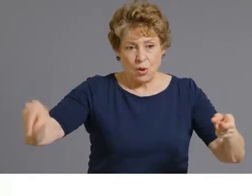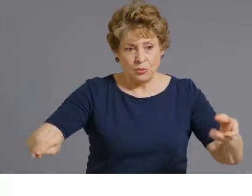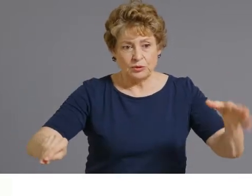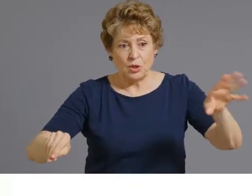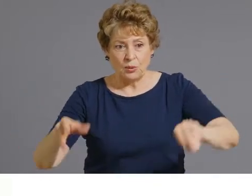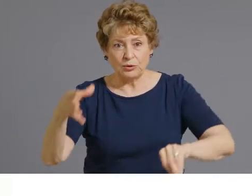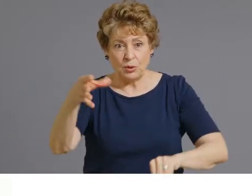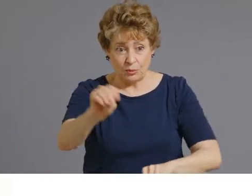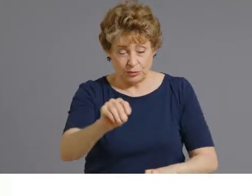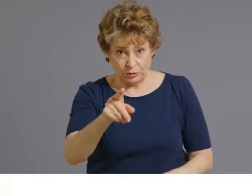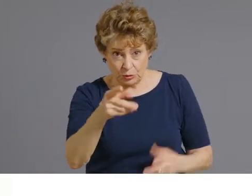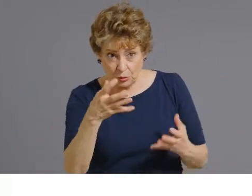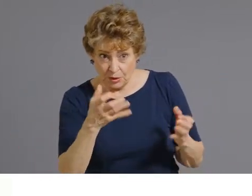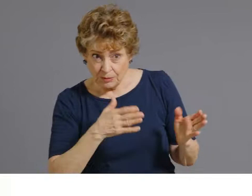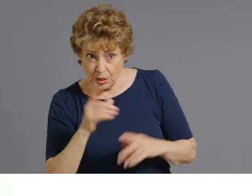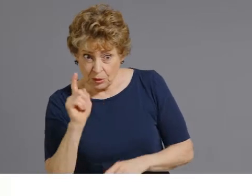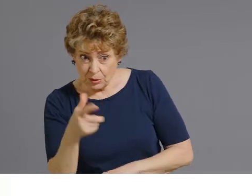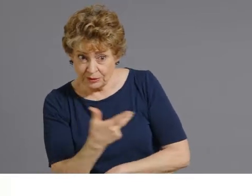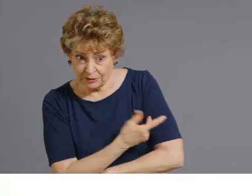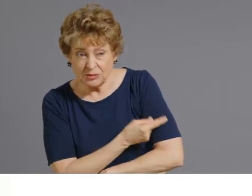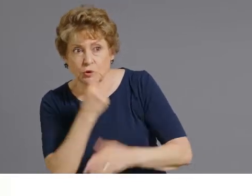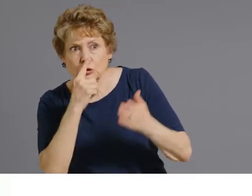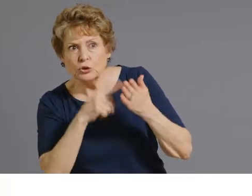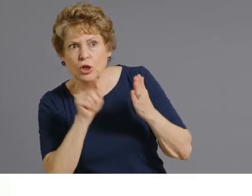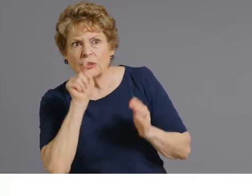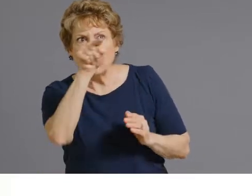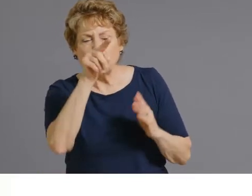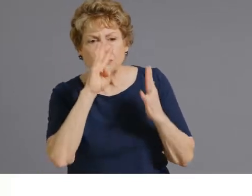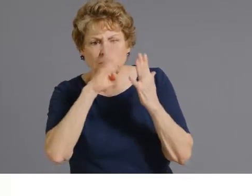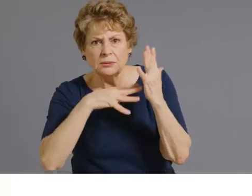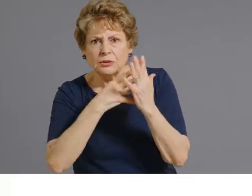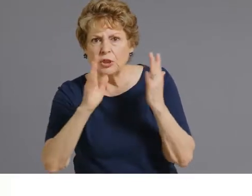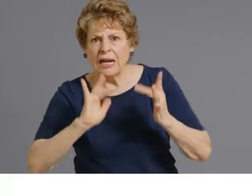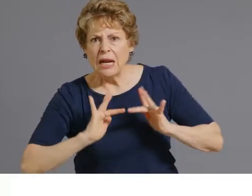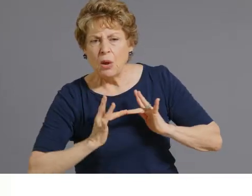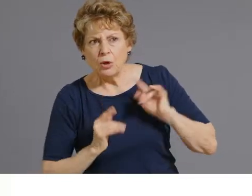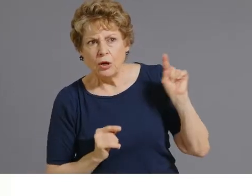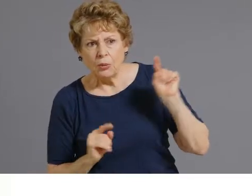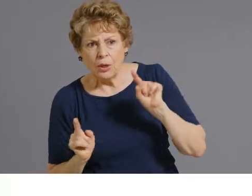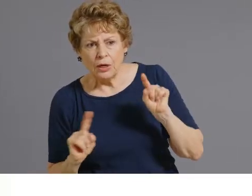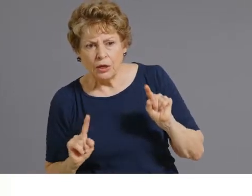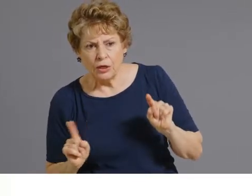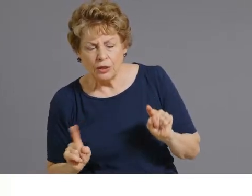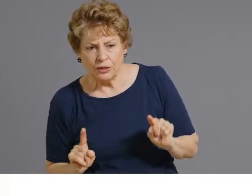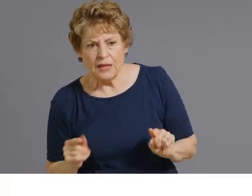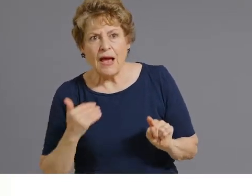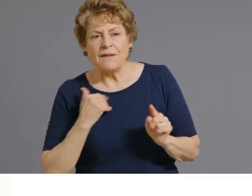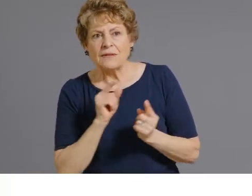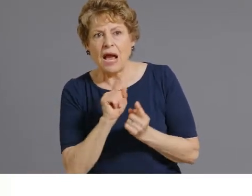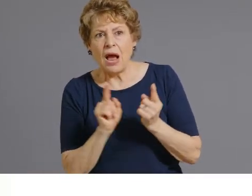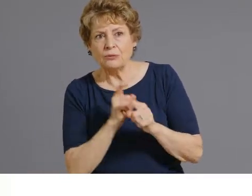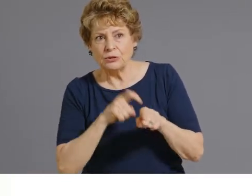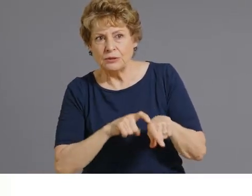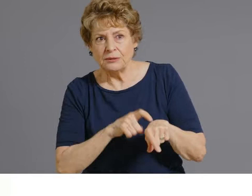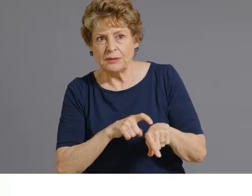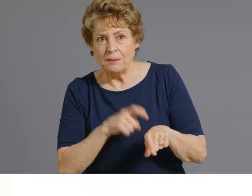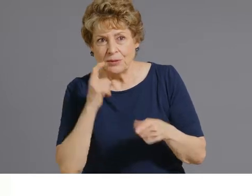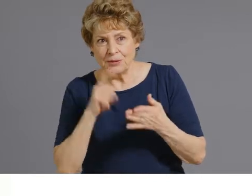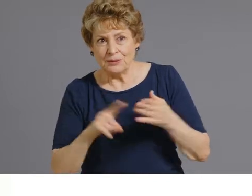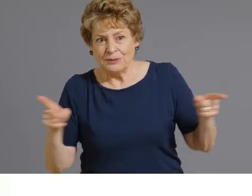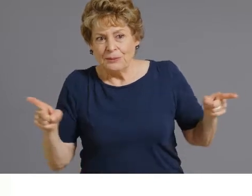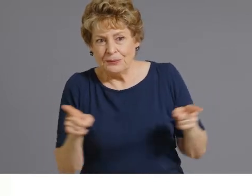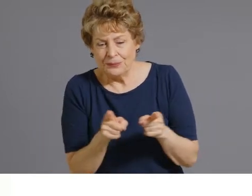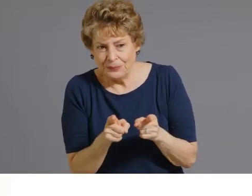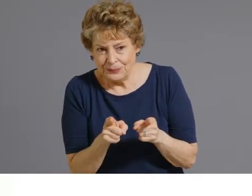and days of operation. Starting two weeks ago, we started paring down the hours and days that our state pods